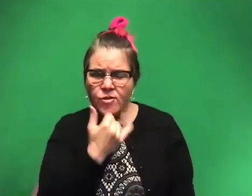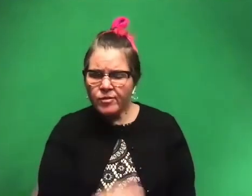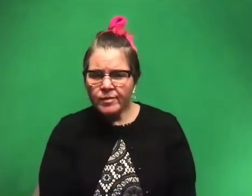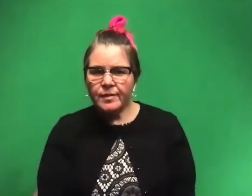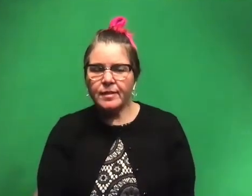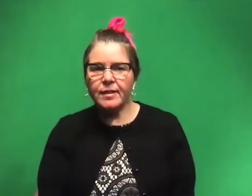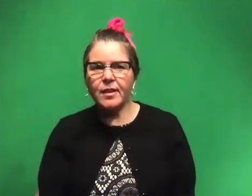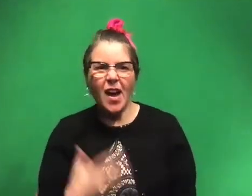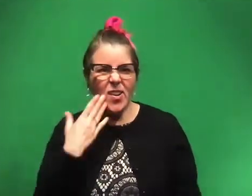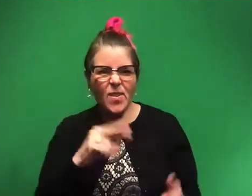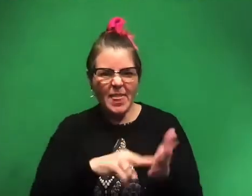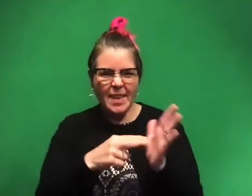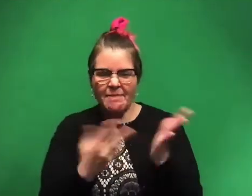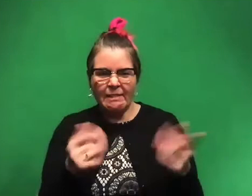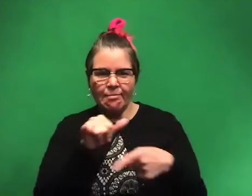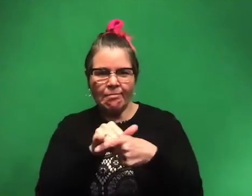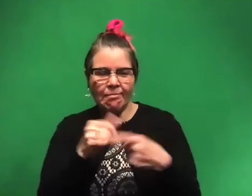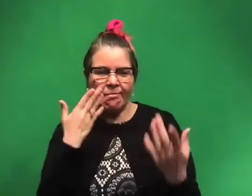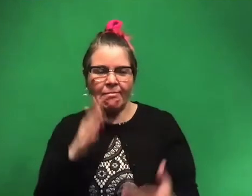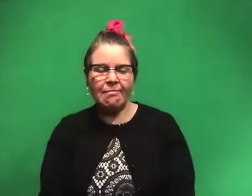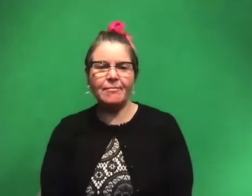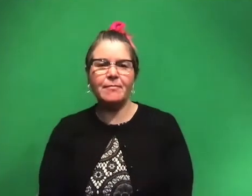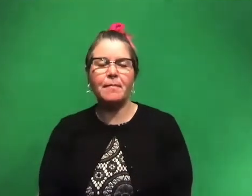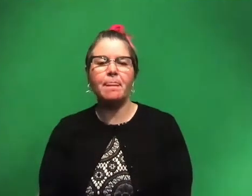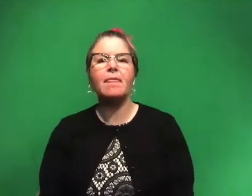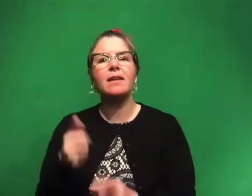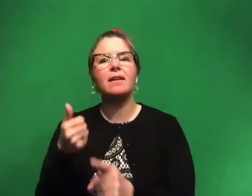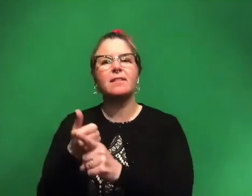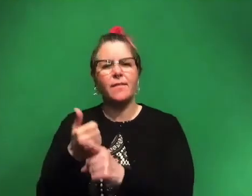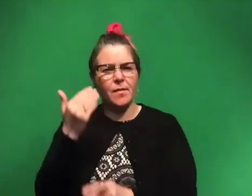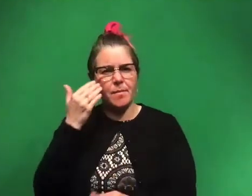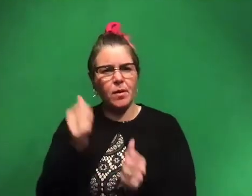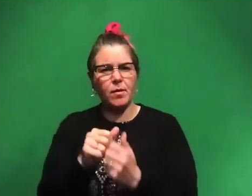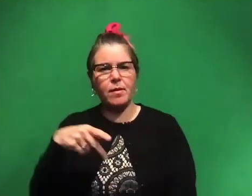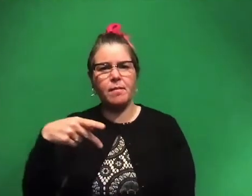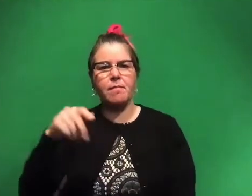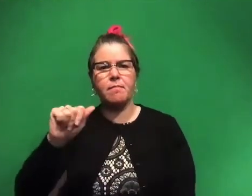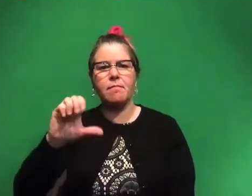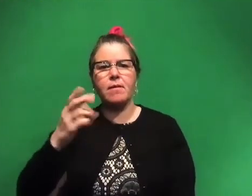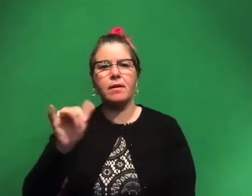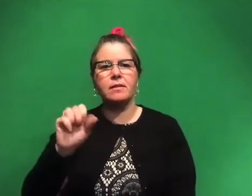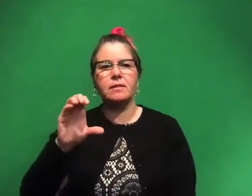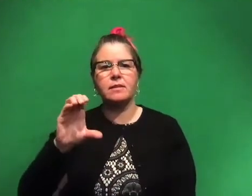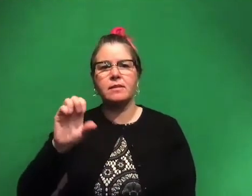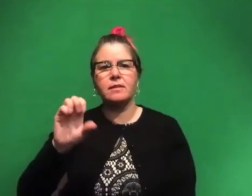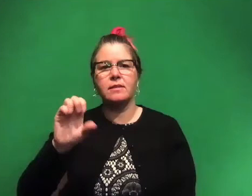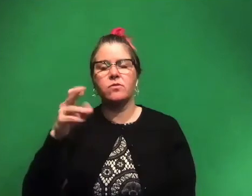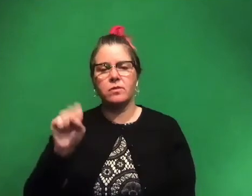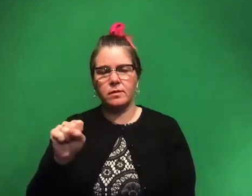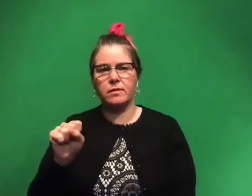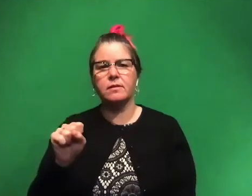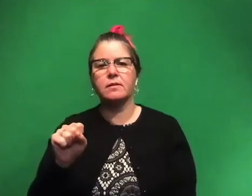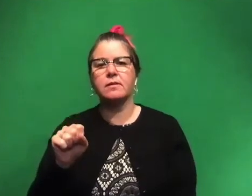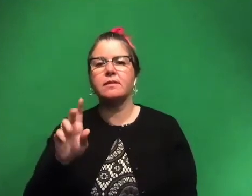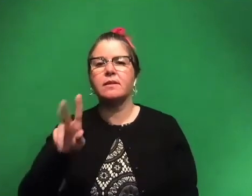I don't know what that means, but. It's, um, are you familiar with Pachycephalosaurus? Yes. It's a kind of